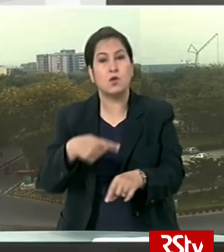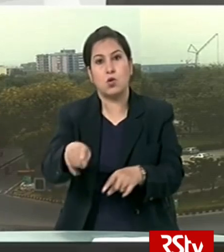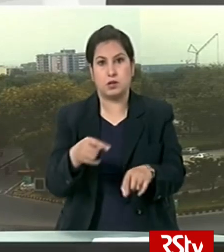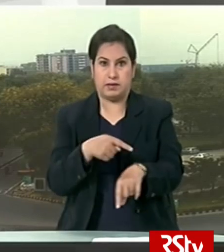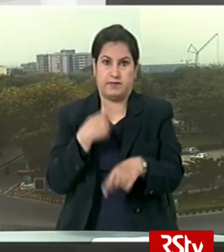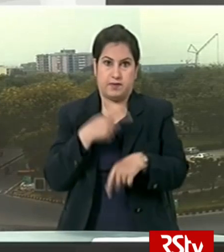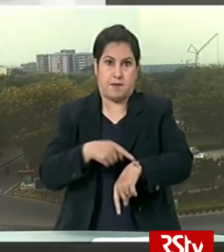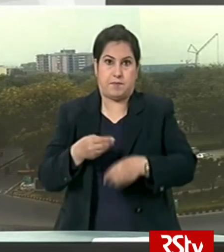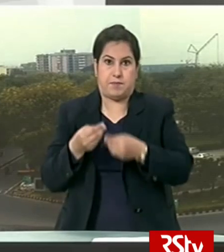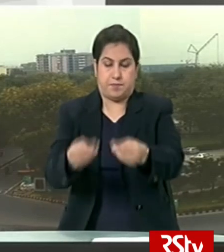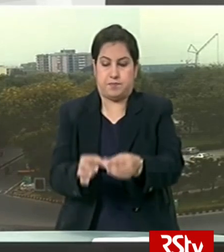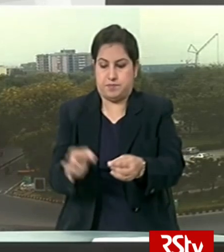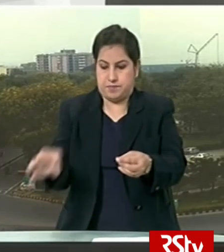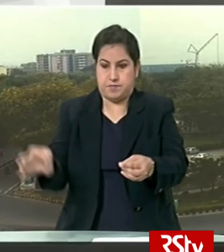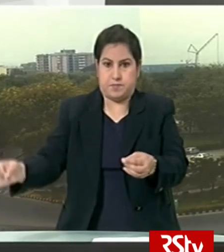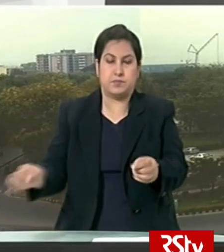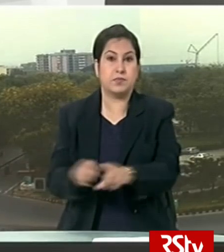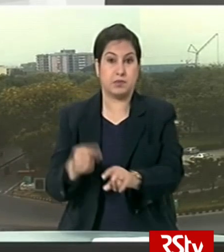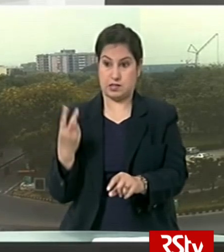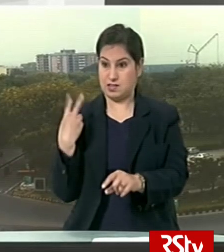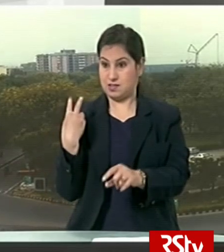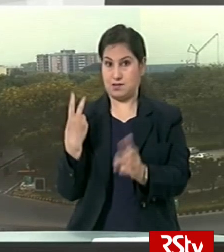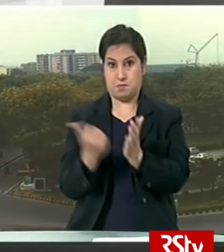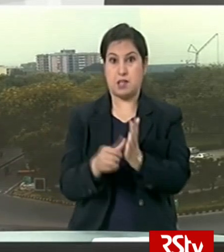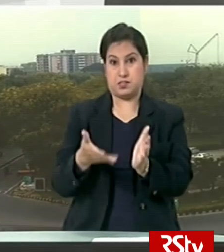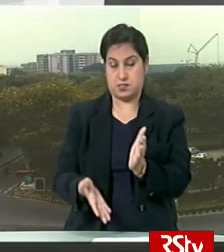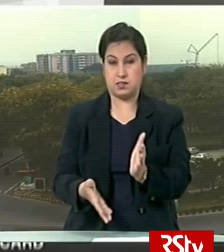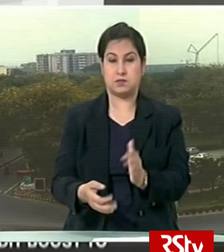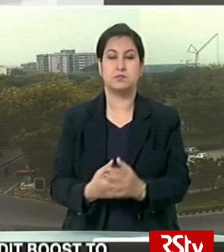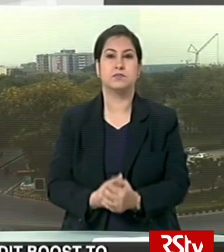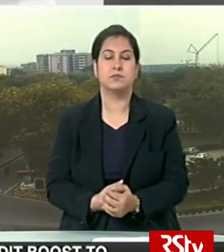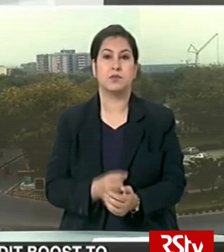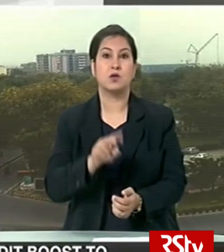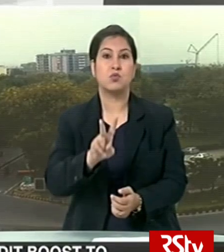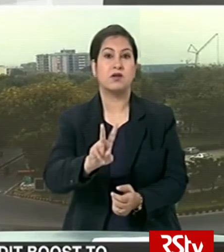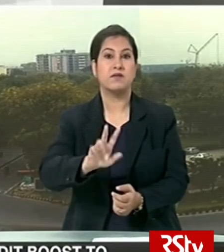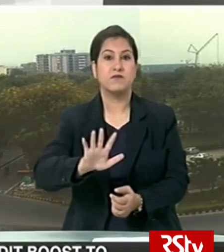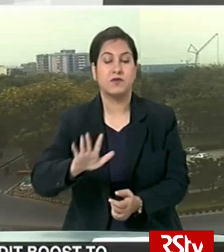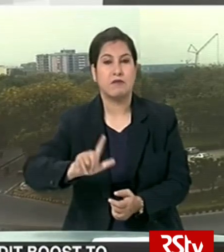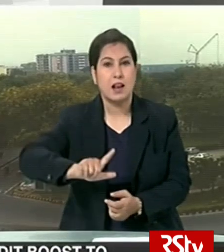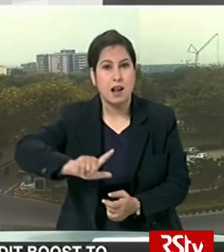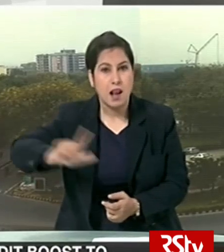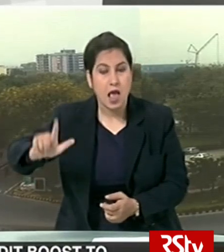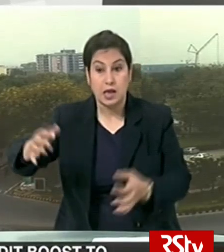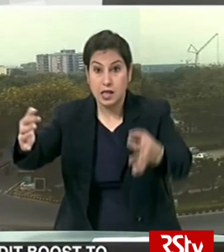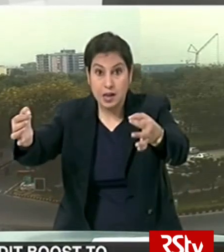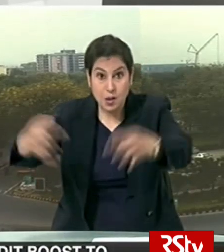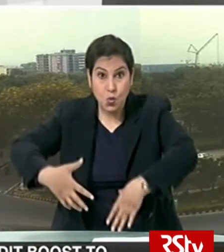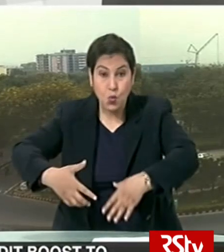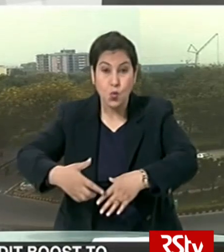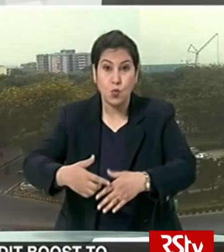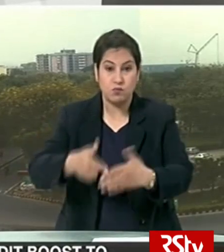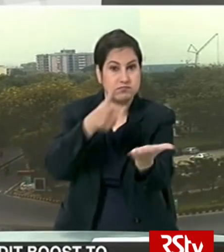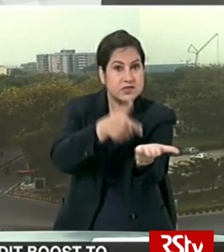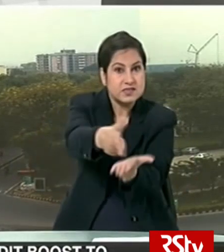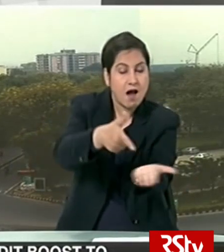extension and in the last two months 25 lakh new kisan credit